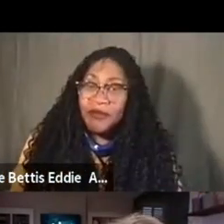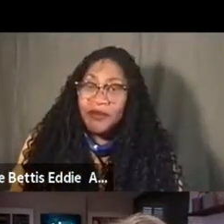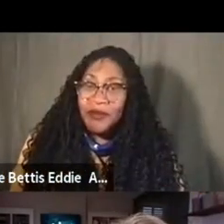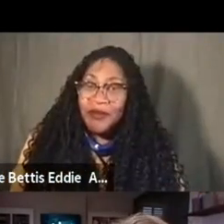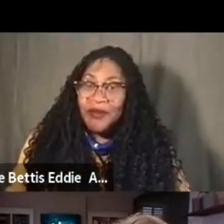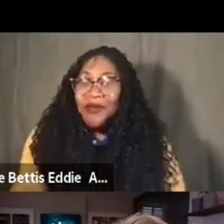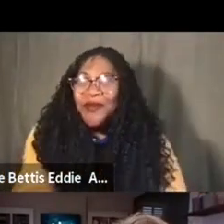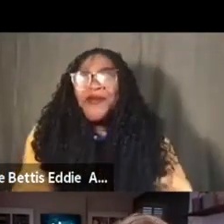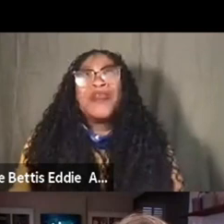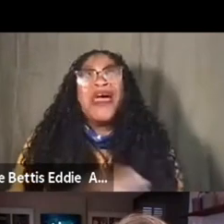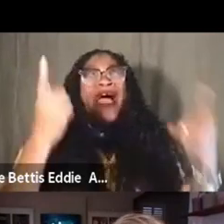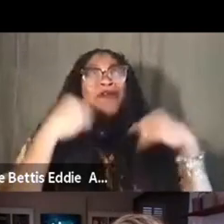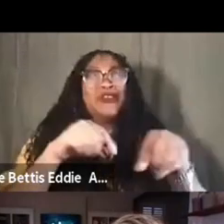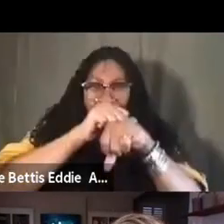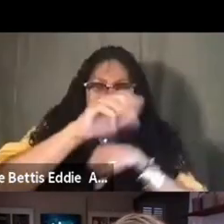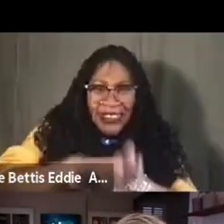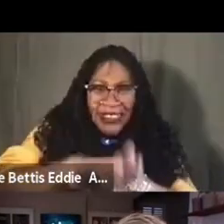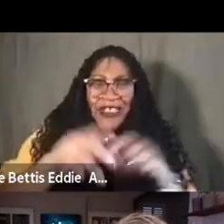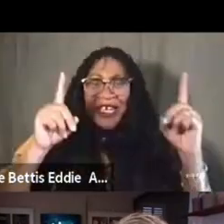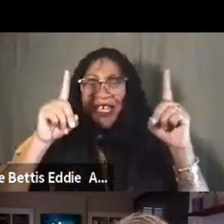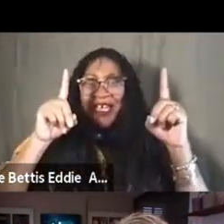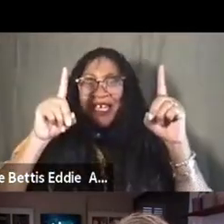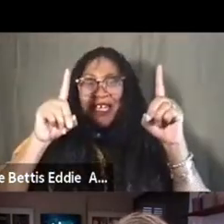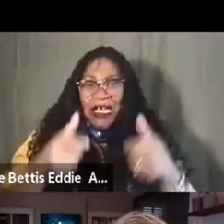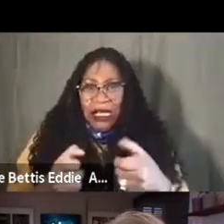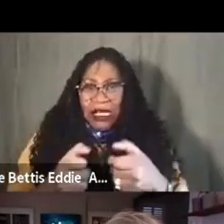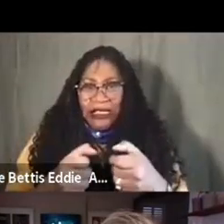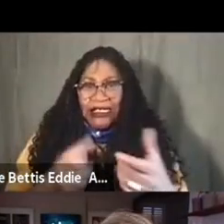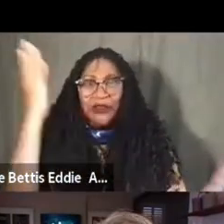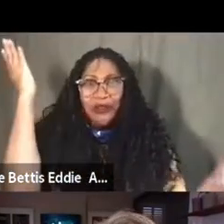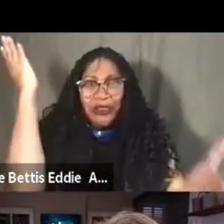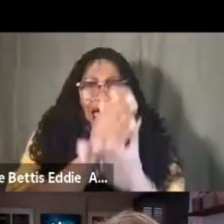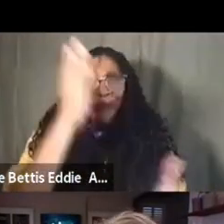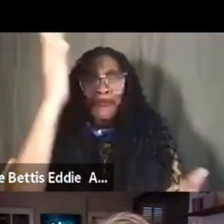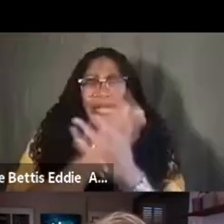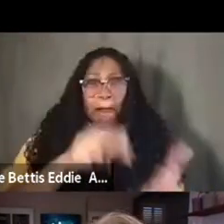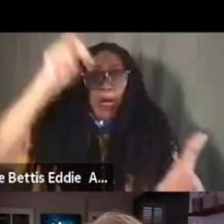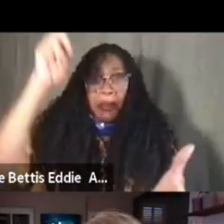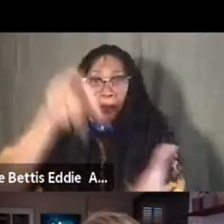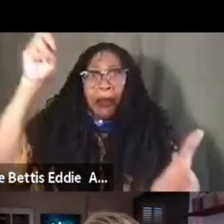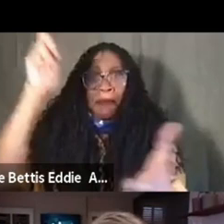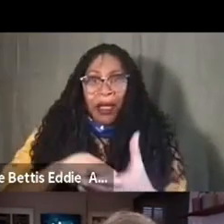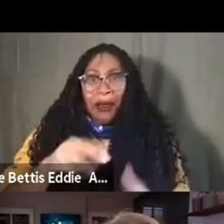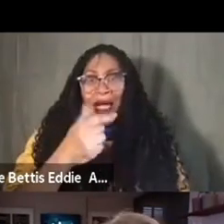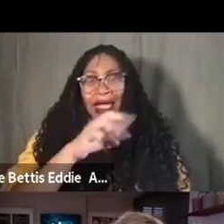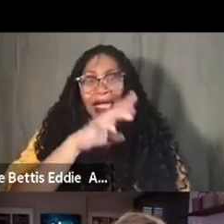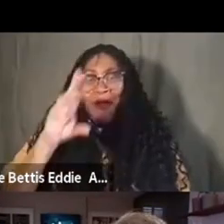I was trying to send a text to my son to tell the kids to stop bouncing. I have my grandkids over. Um,